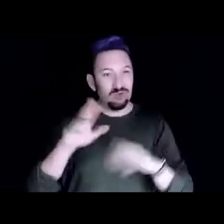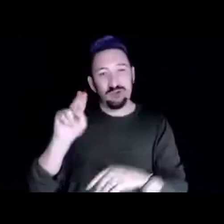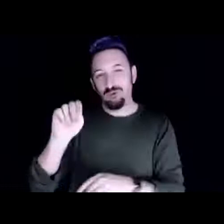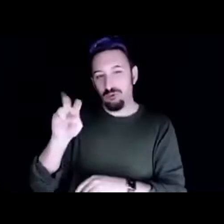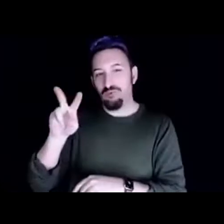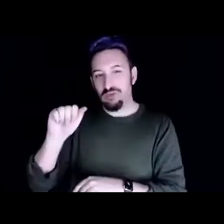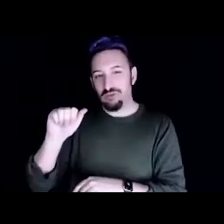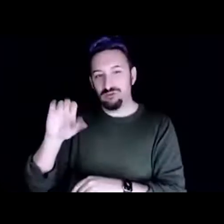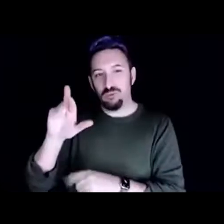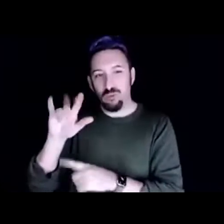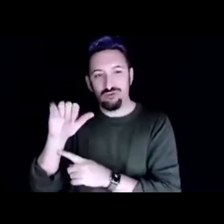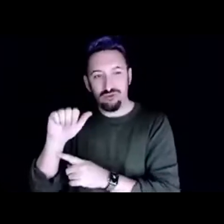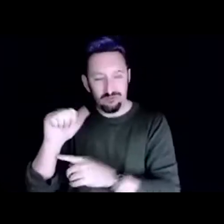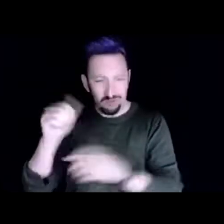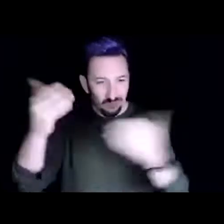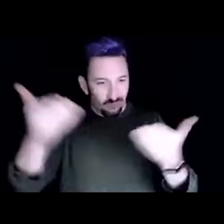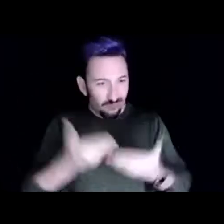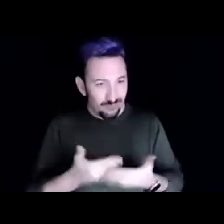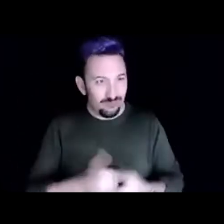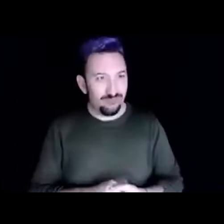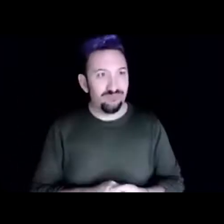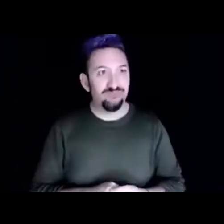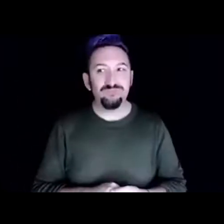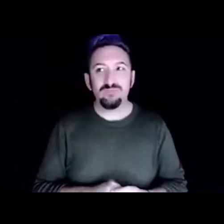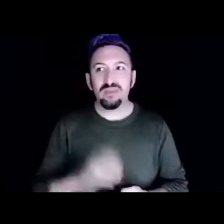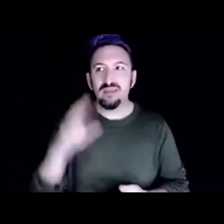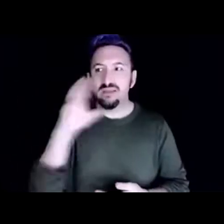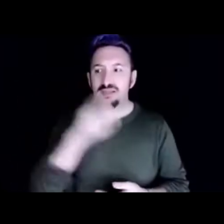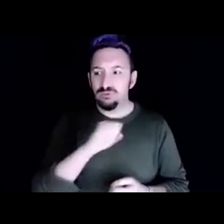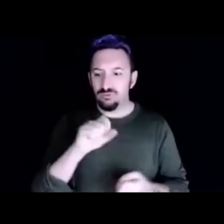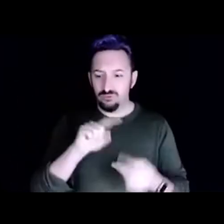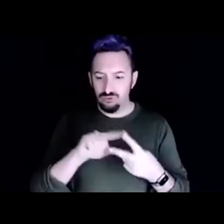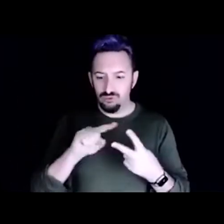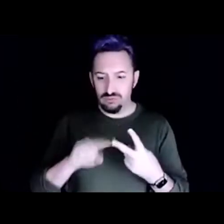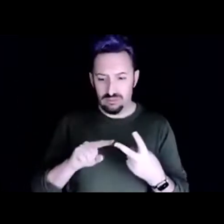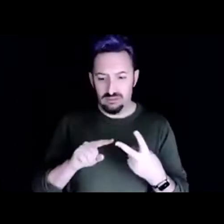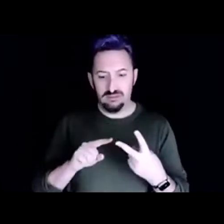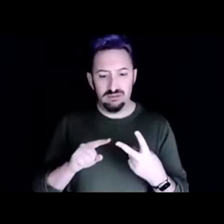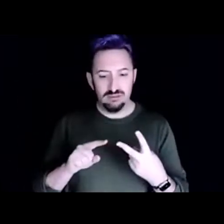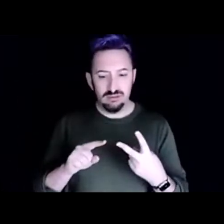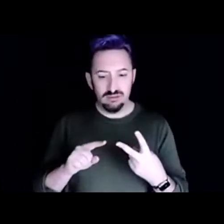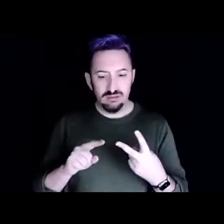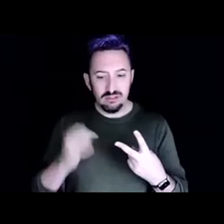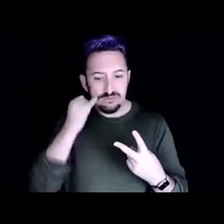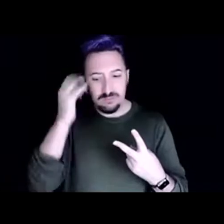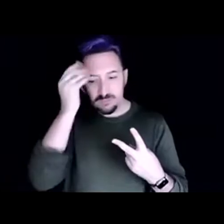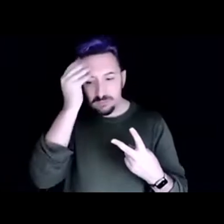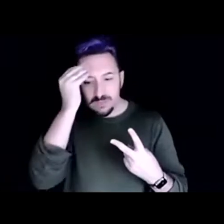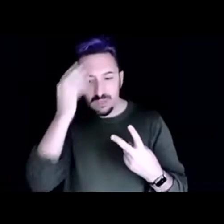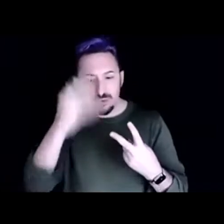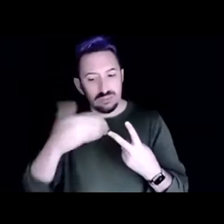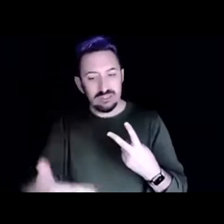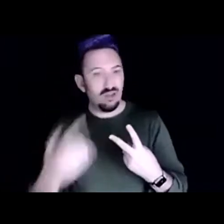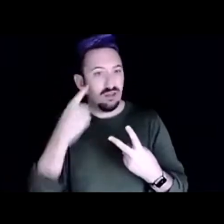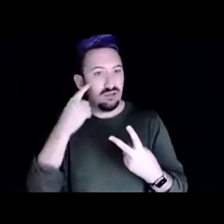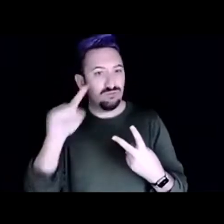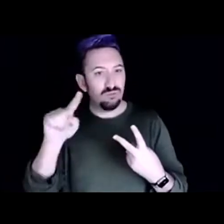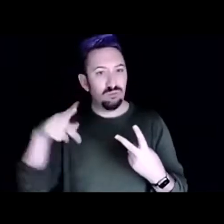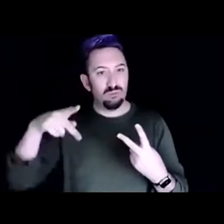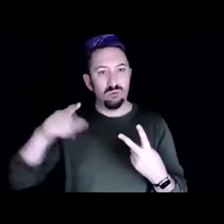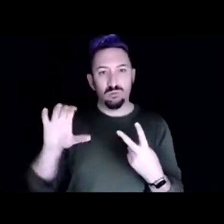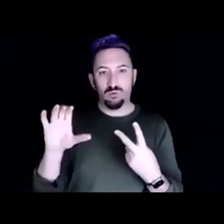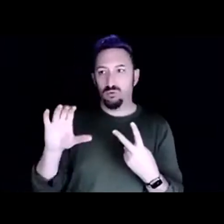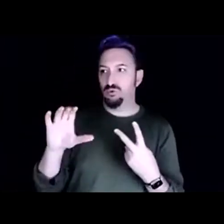And I guess there's two pieces that I when I think about where to go next with permaculture, how to continue on education.